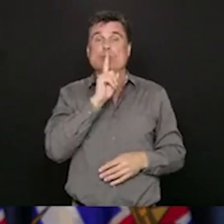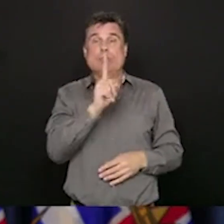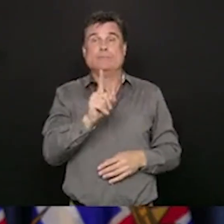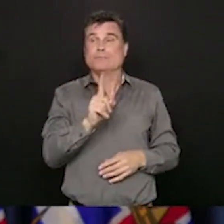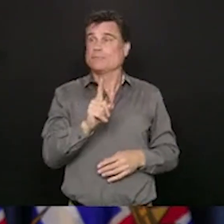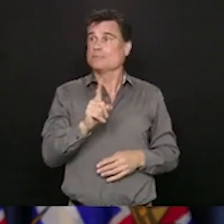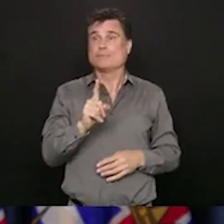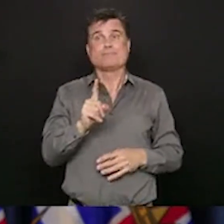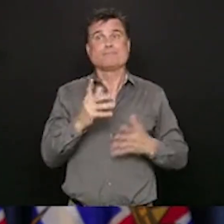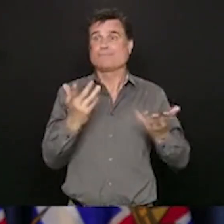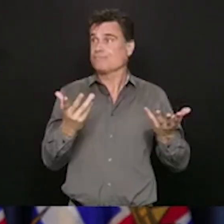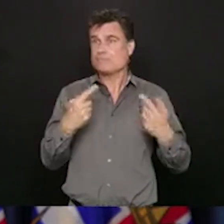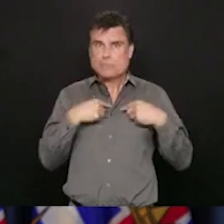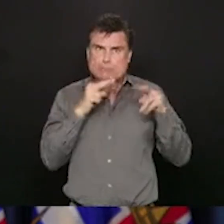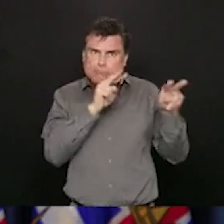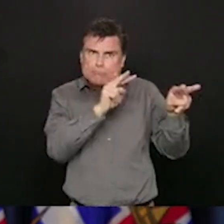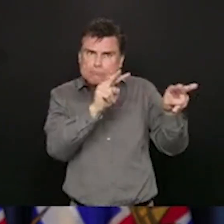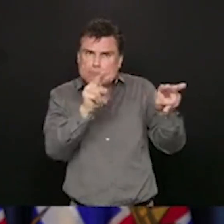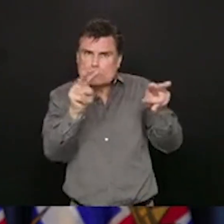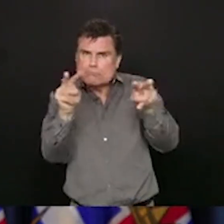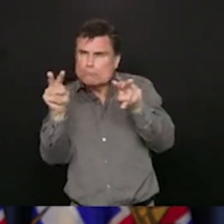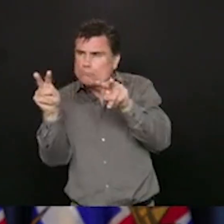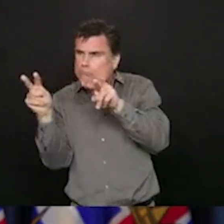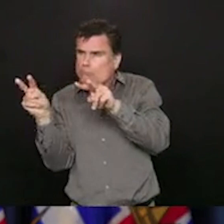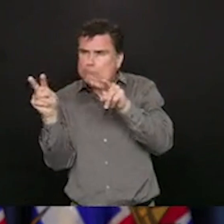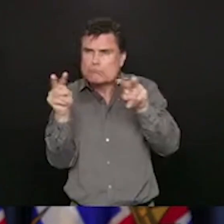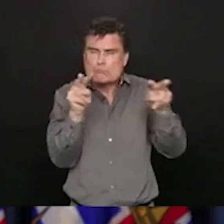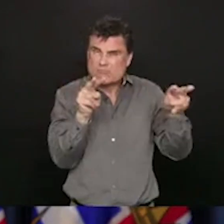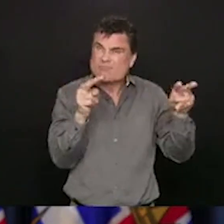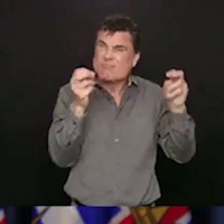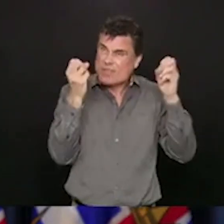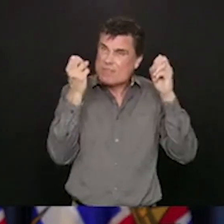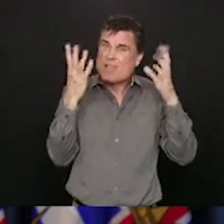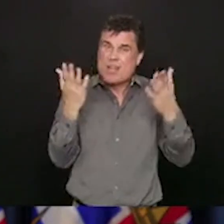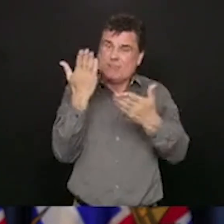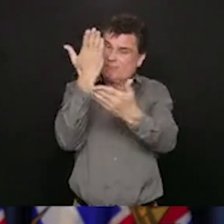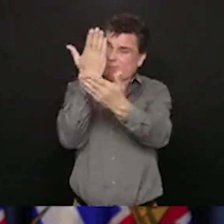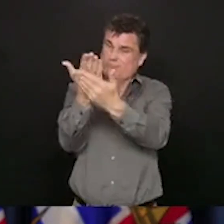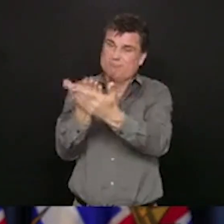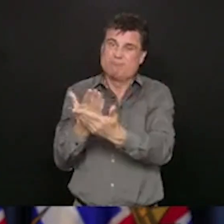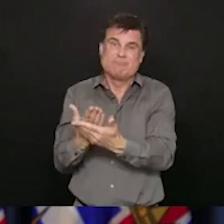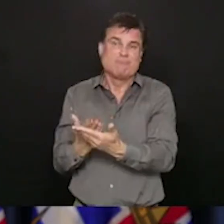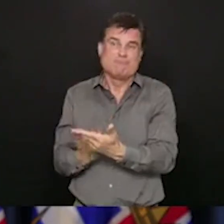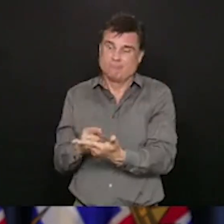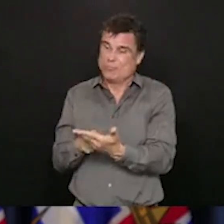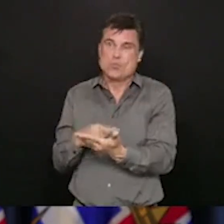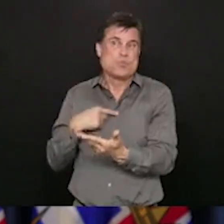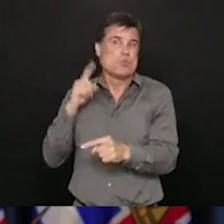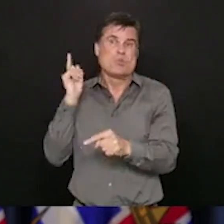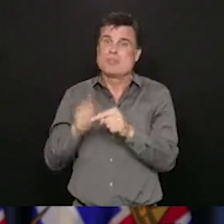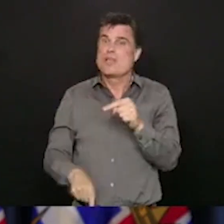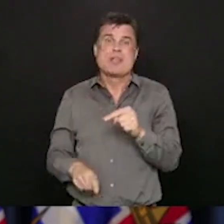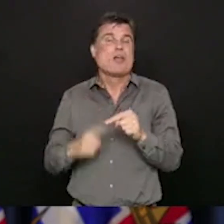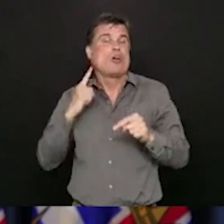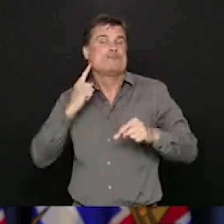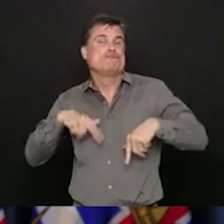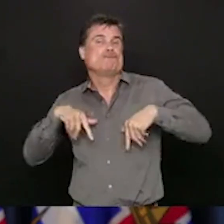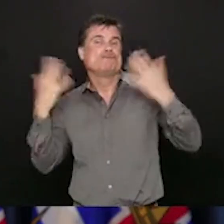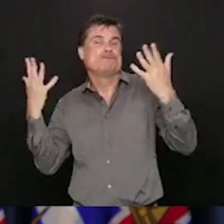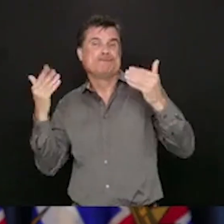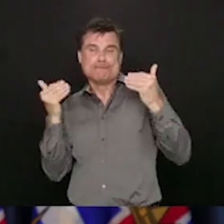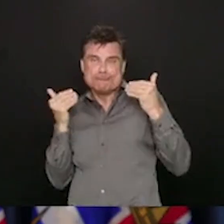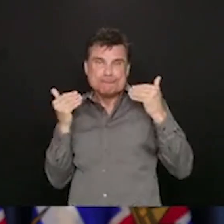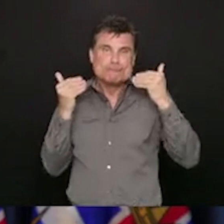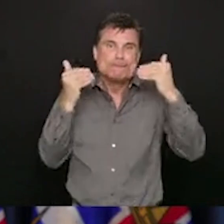not give up the gains we've made by jumping too early, trying to get back to where we were. Because where we were is a long way